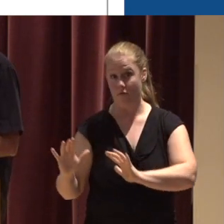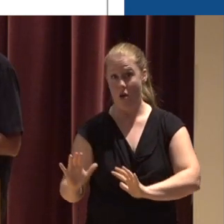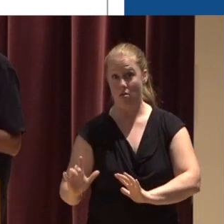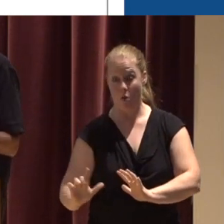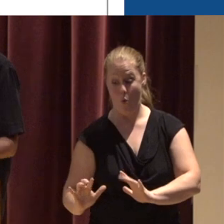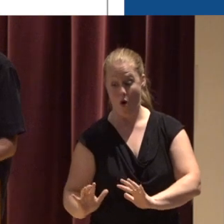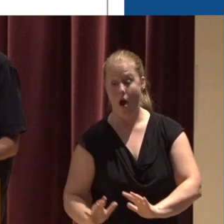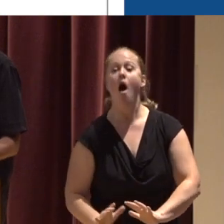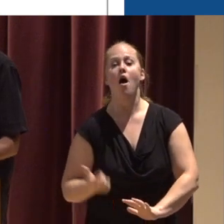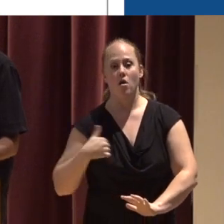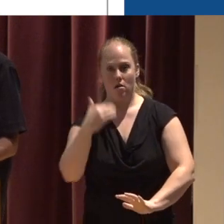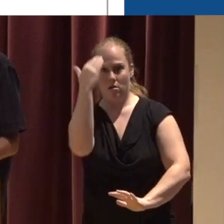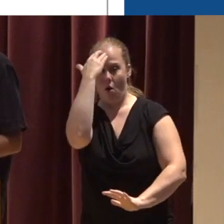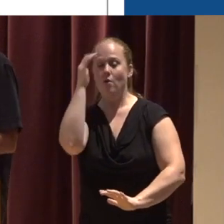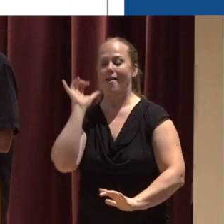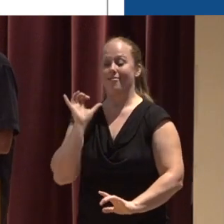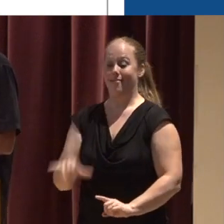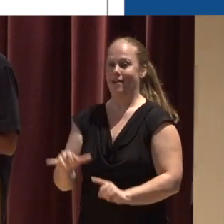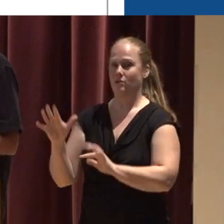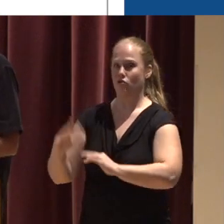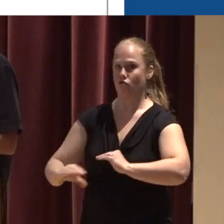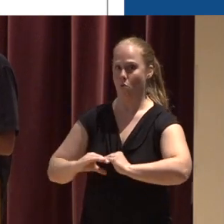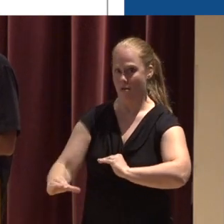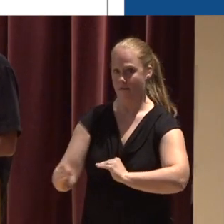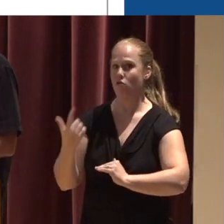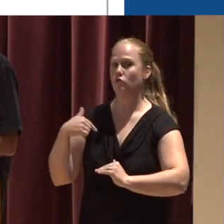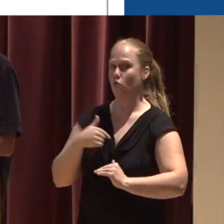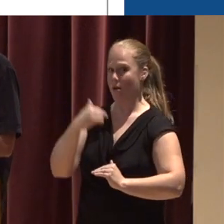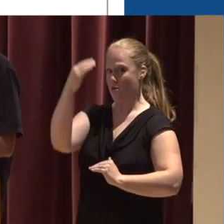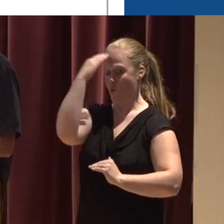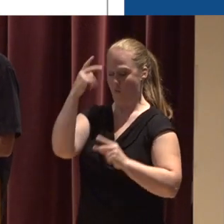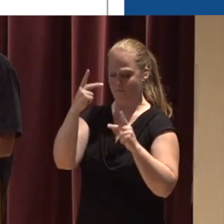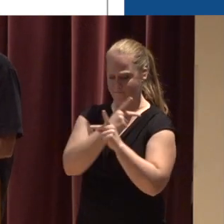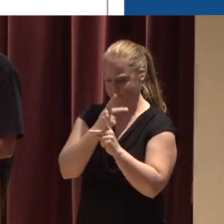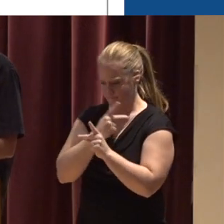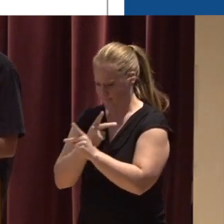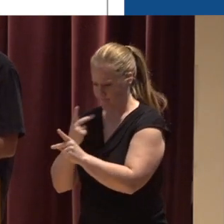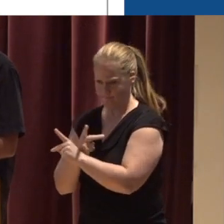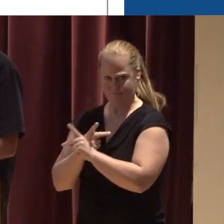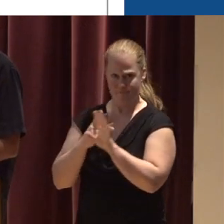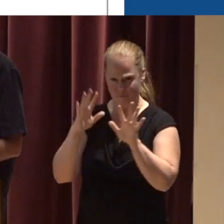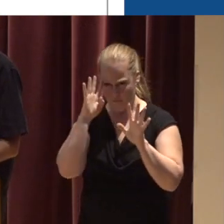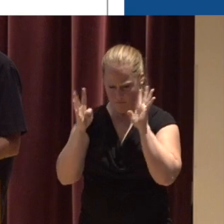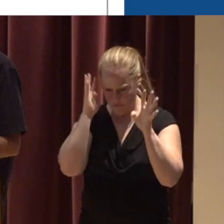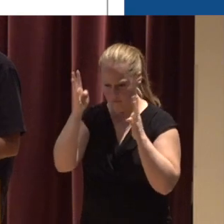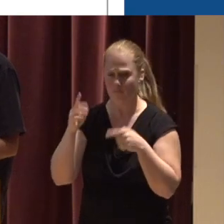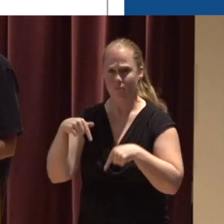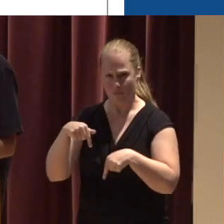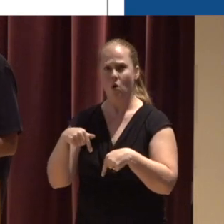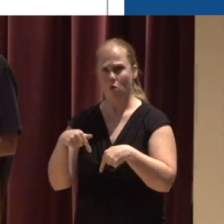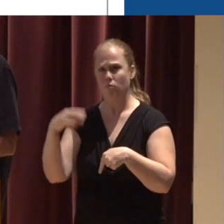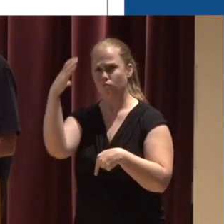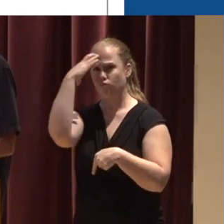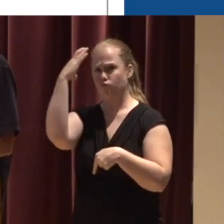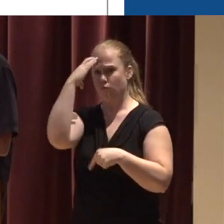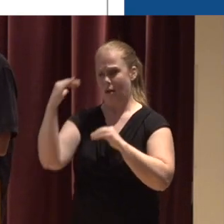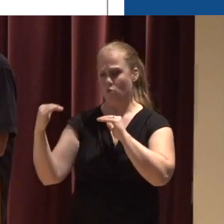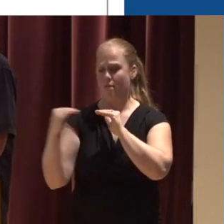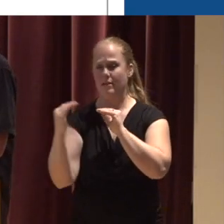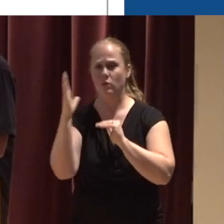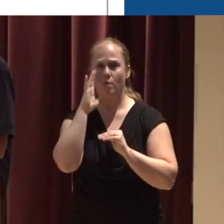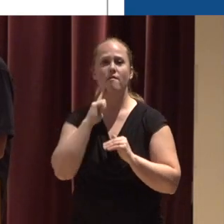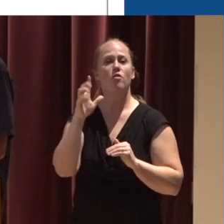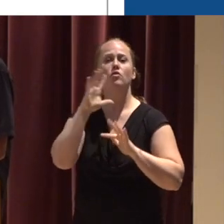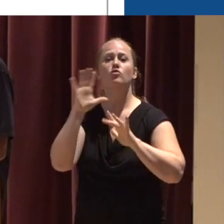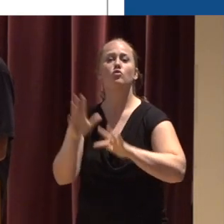better sense of where that snow level is And then also we can then calculate through different algorithms that we've developed With the snow water equivalency would be